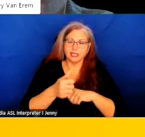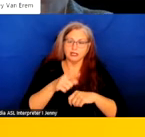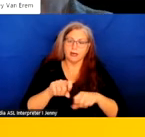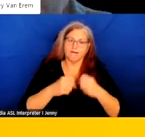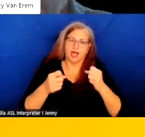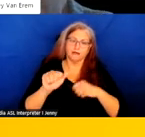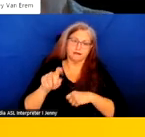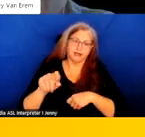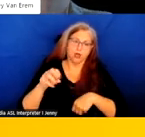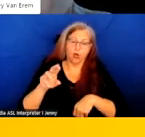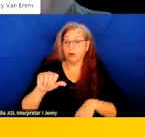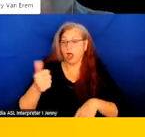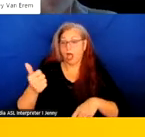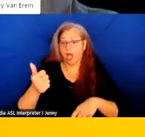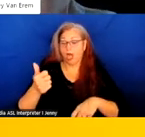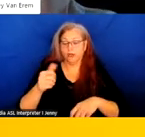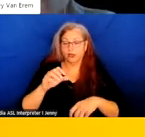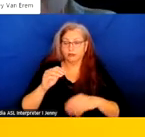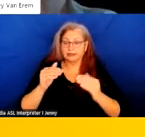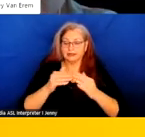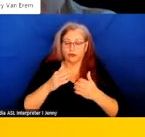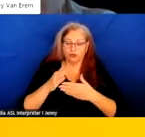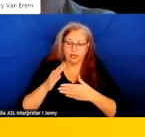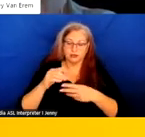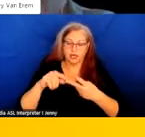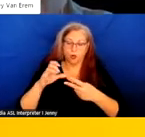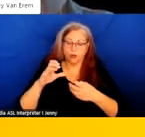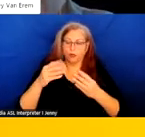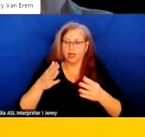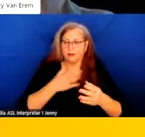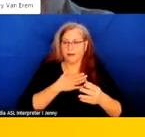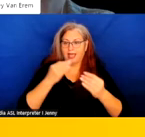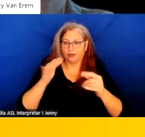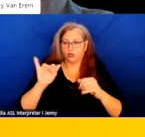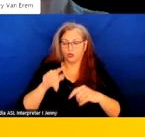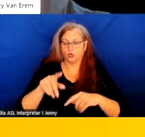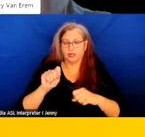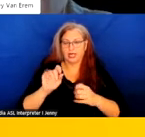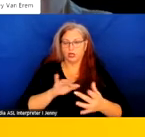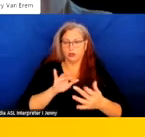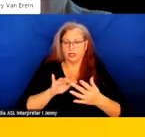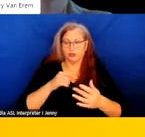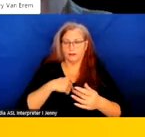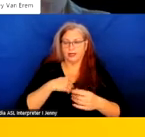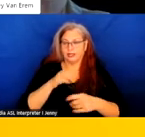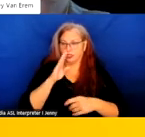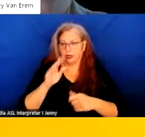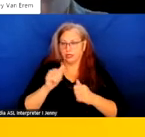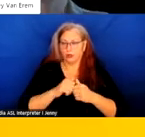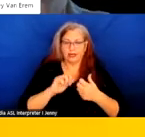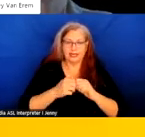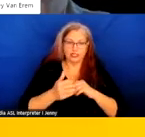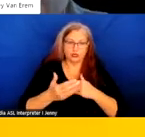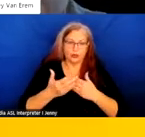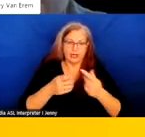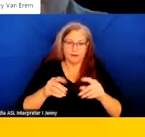ADA or other civil rights statutes. And also I wanted to provide my information because you can also reach out to me directly about issues that are happening in